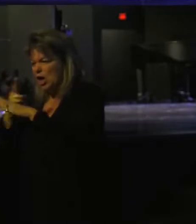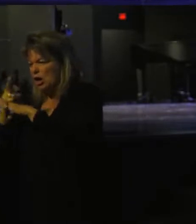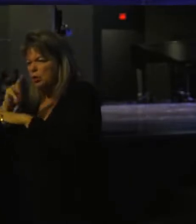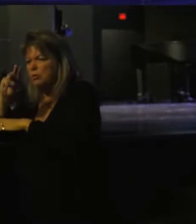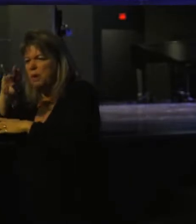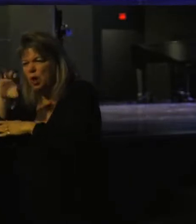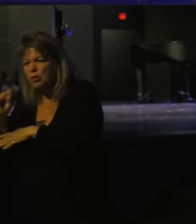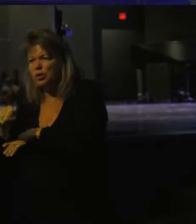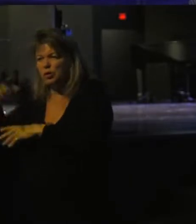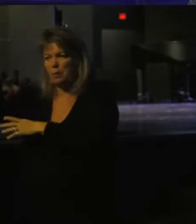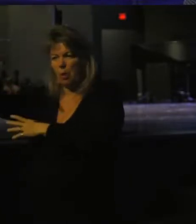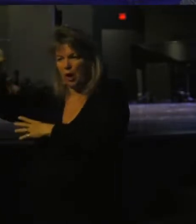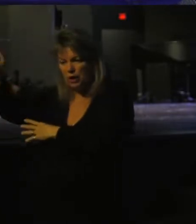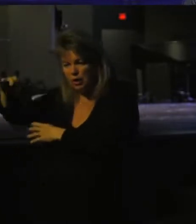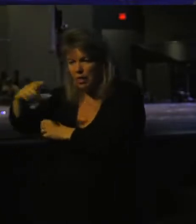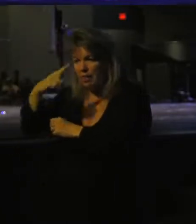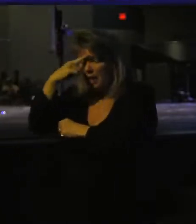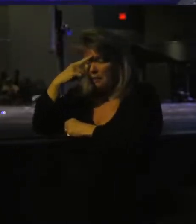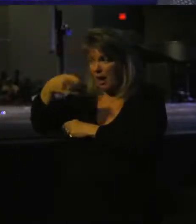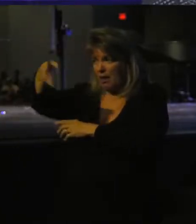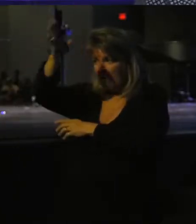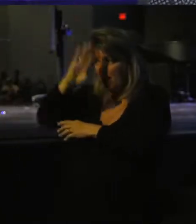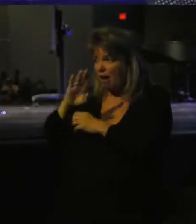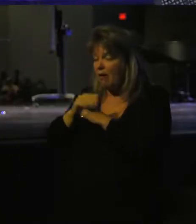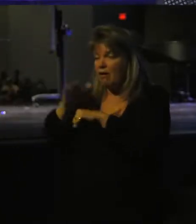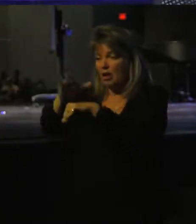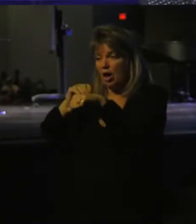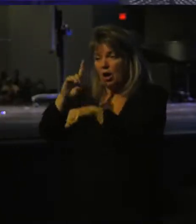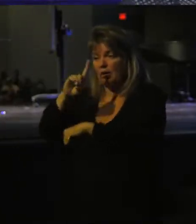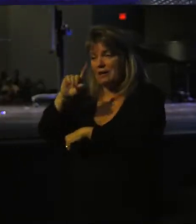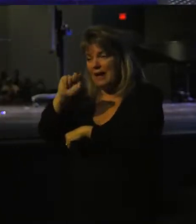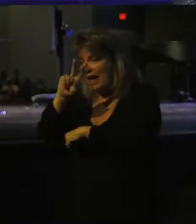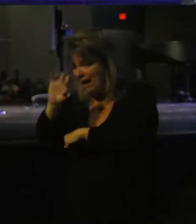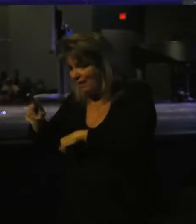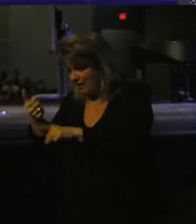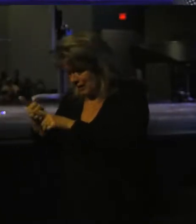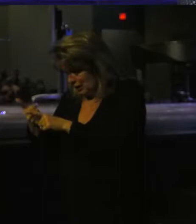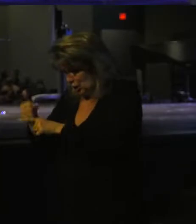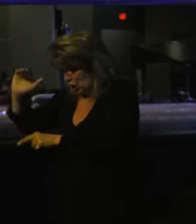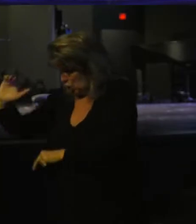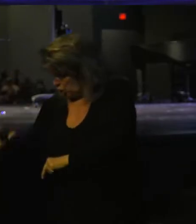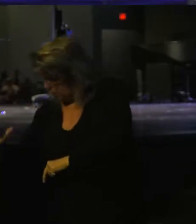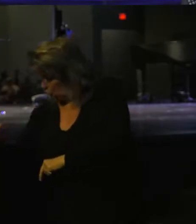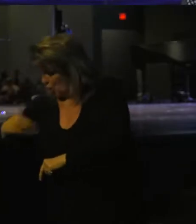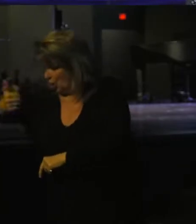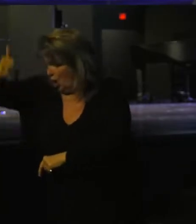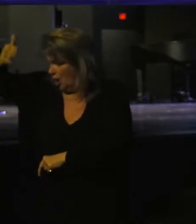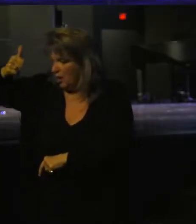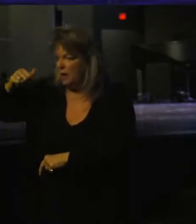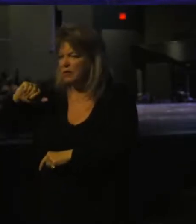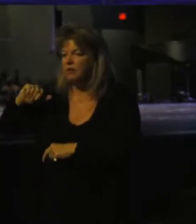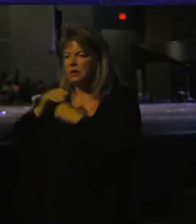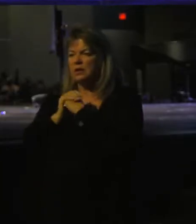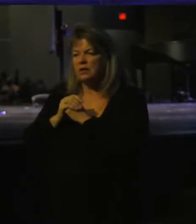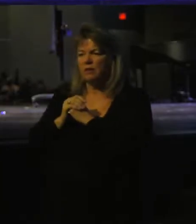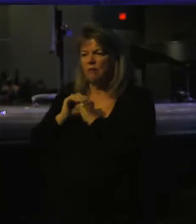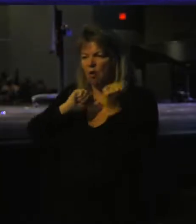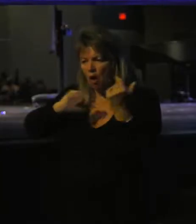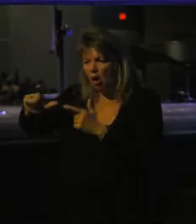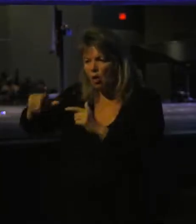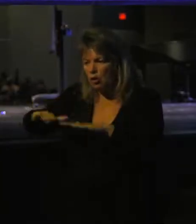people of Israel. Think about God calling David who was the smallest and the youngest of Jesse's children.